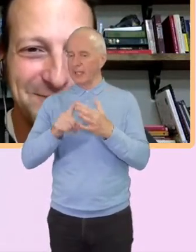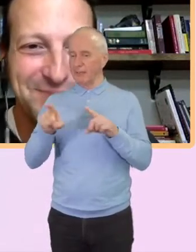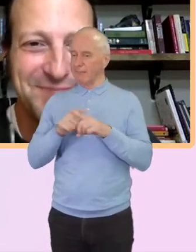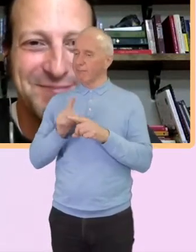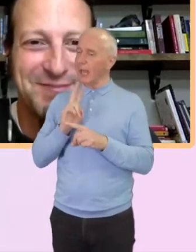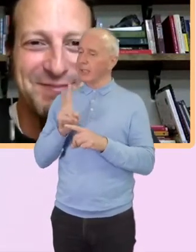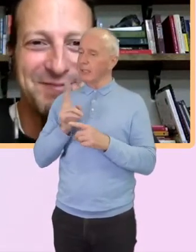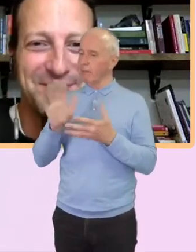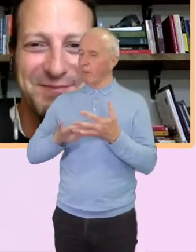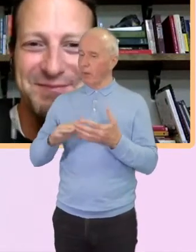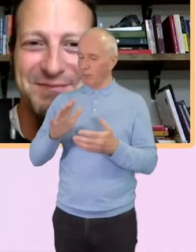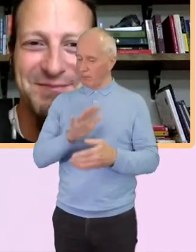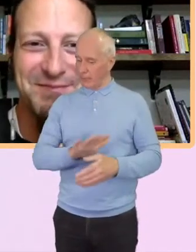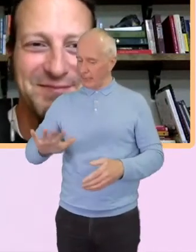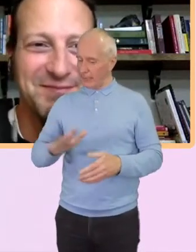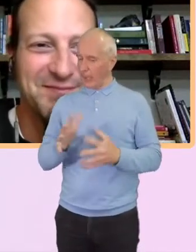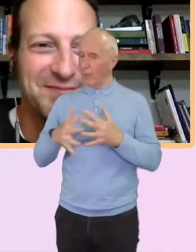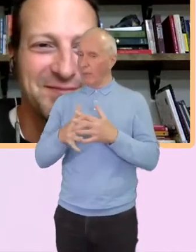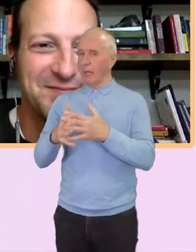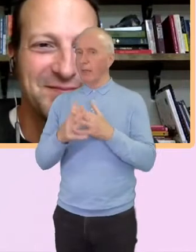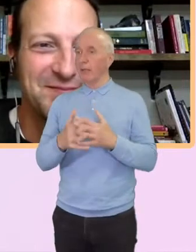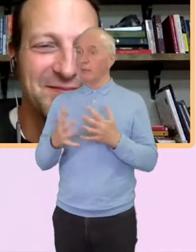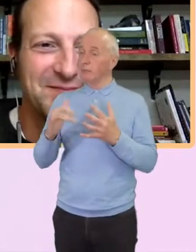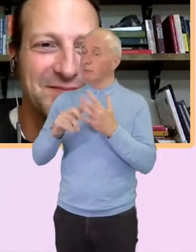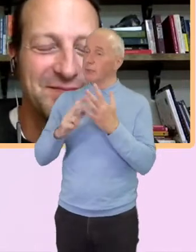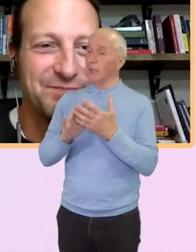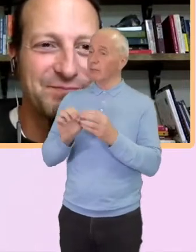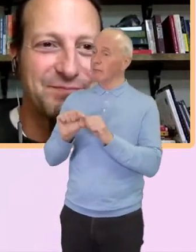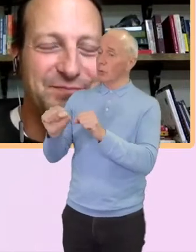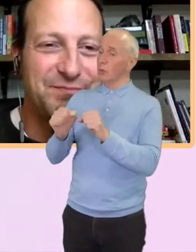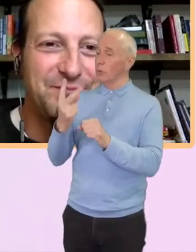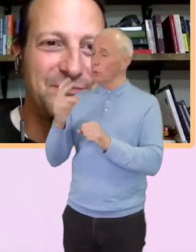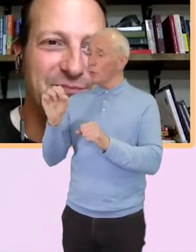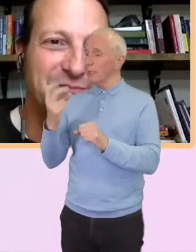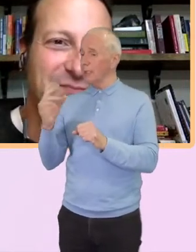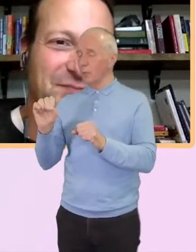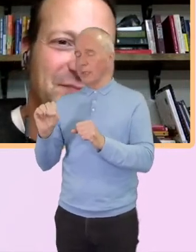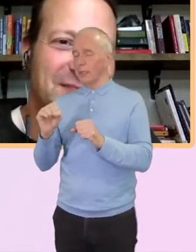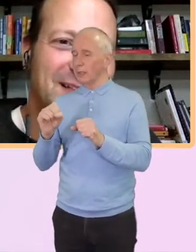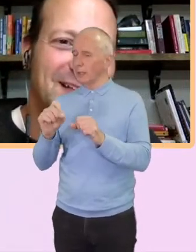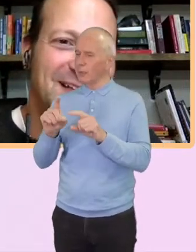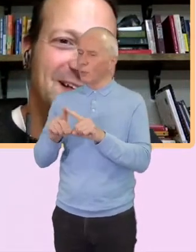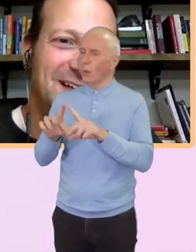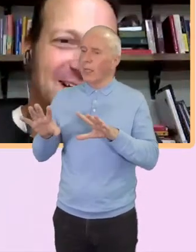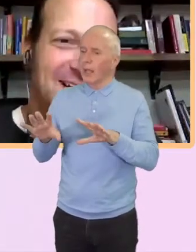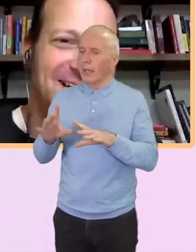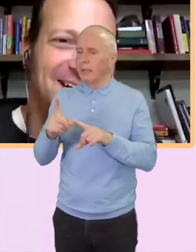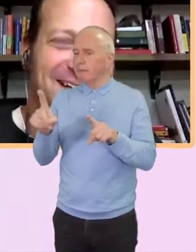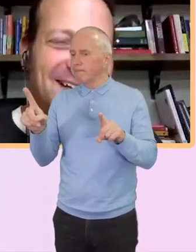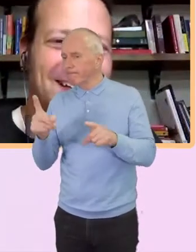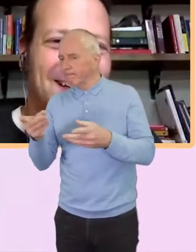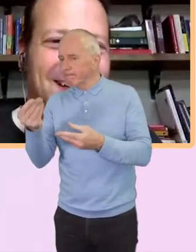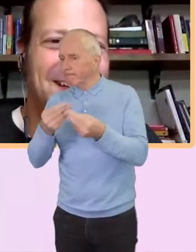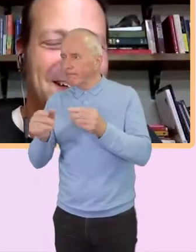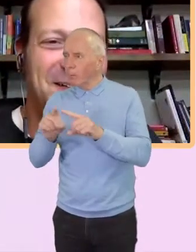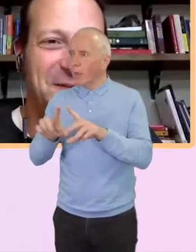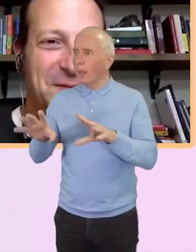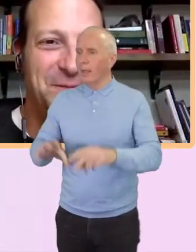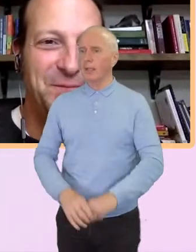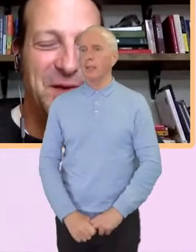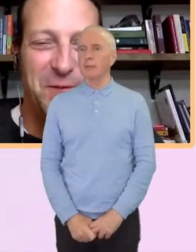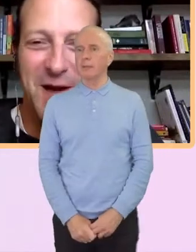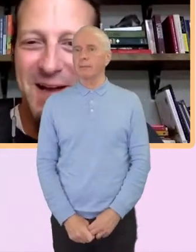Amazing. Shane, what has your 2020 been like? I'm sure you'll tell us more later, so no spoilers. But yeah, what's it been like for you?